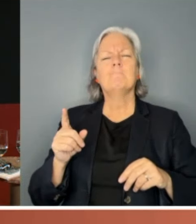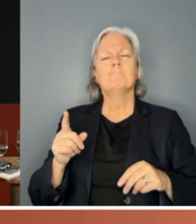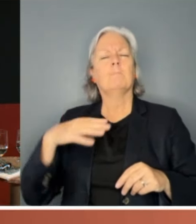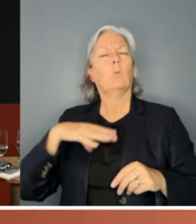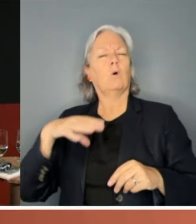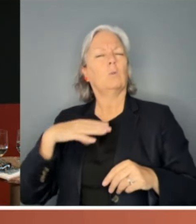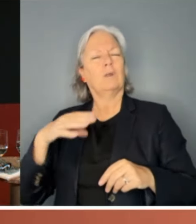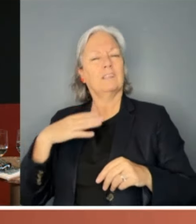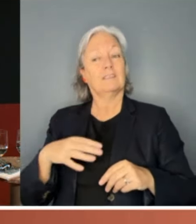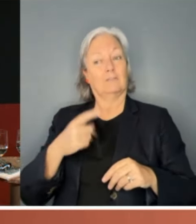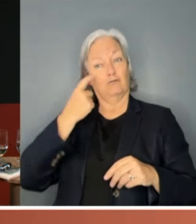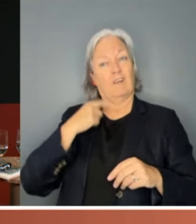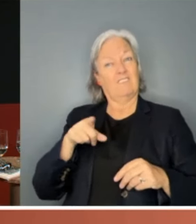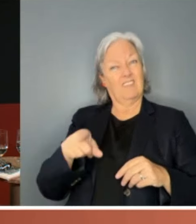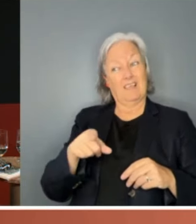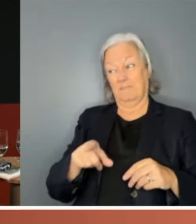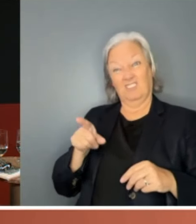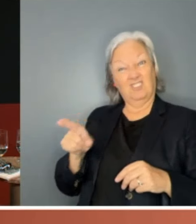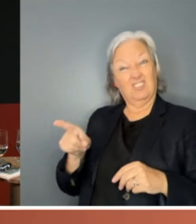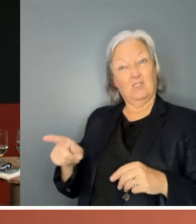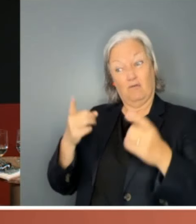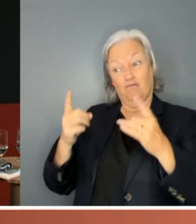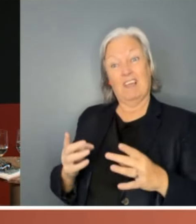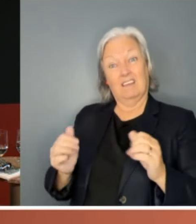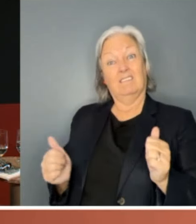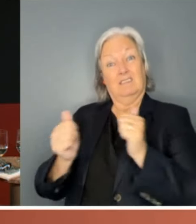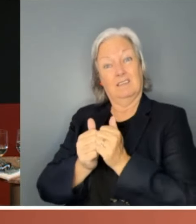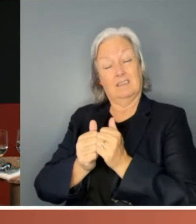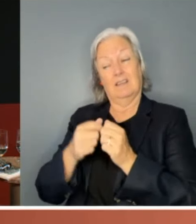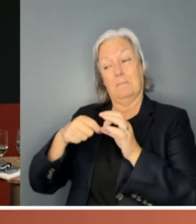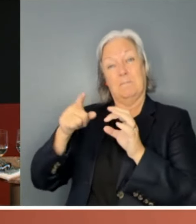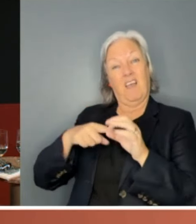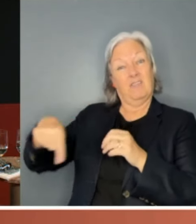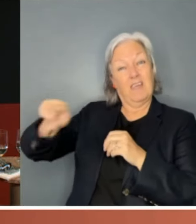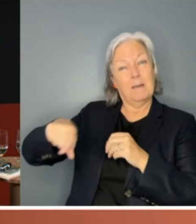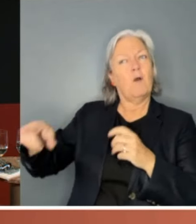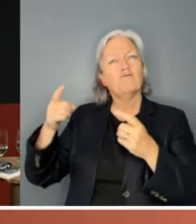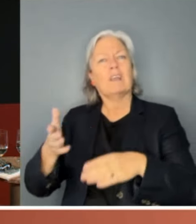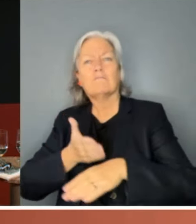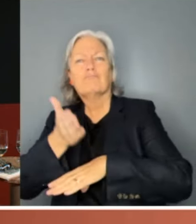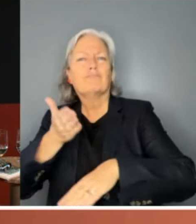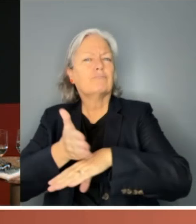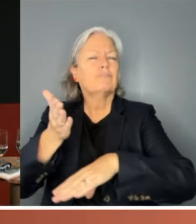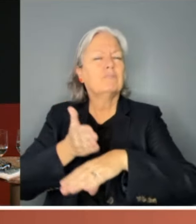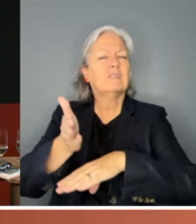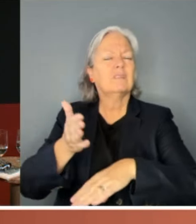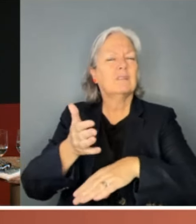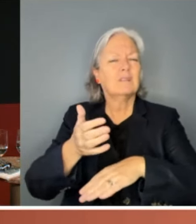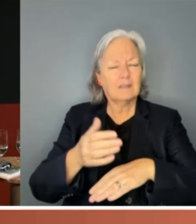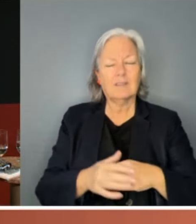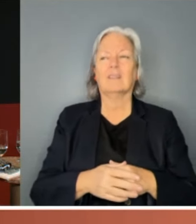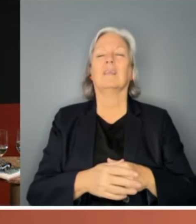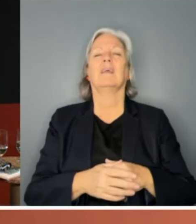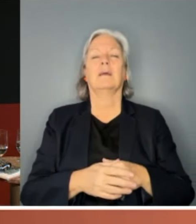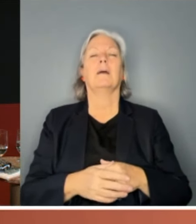seat, even though she's been endorsed by the party, she's been out there doing the work, there immediately was a pushback from young